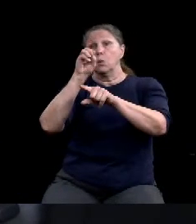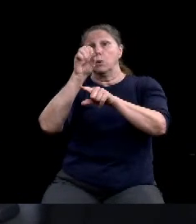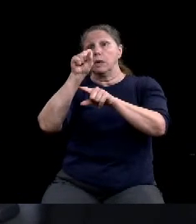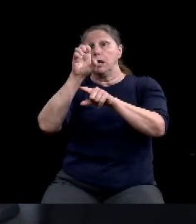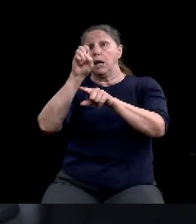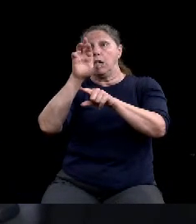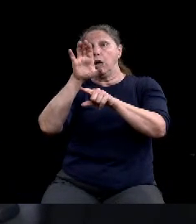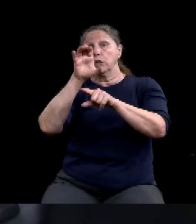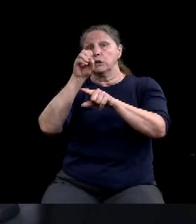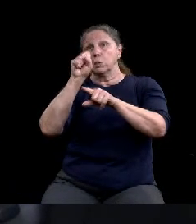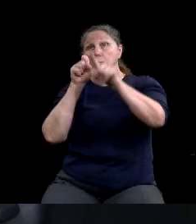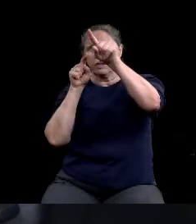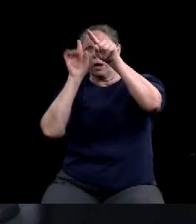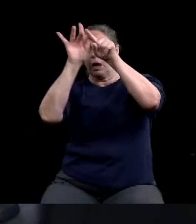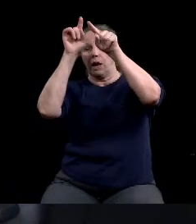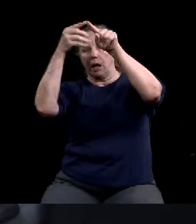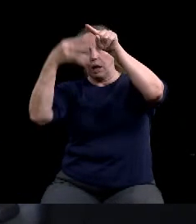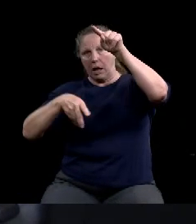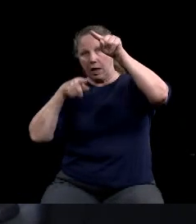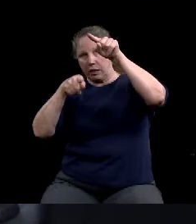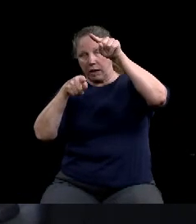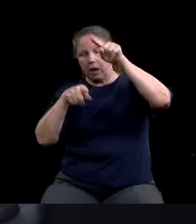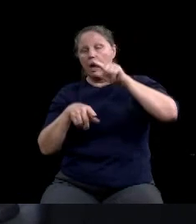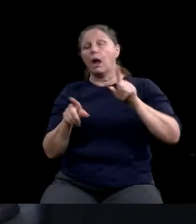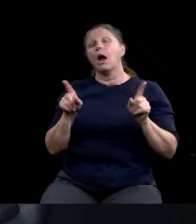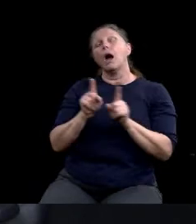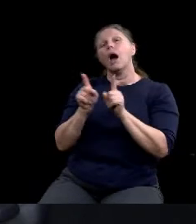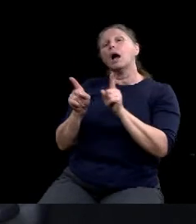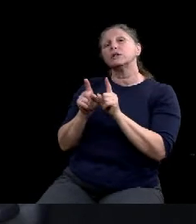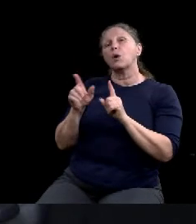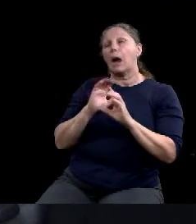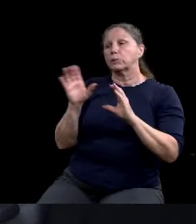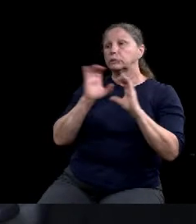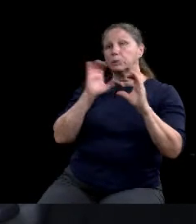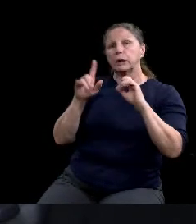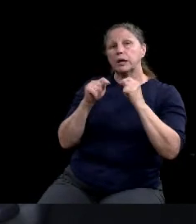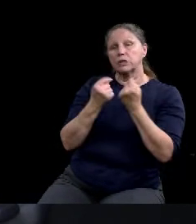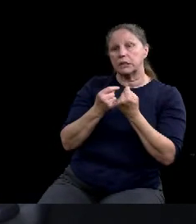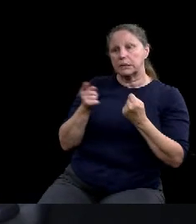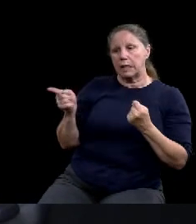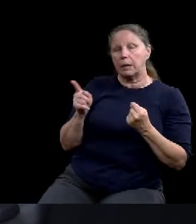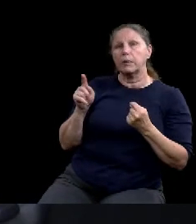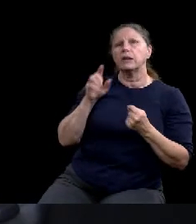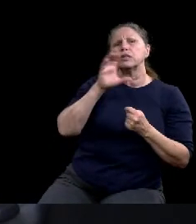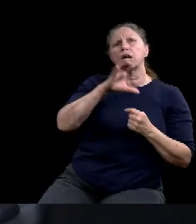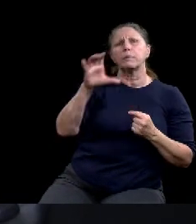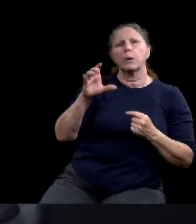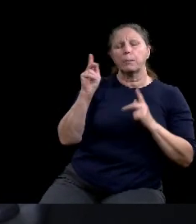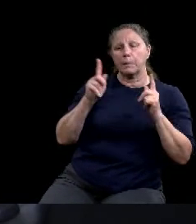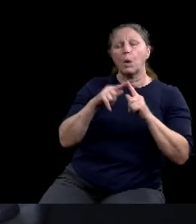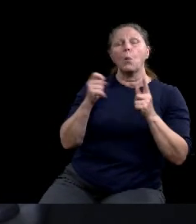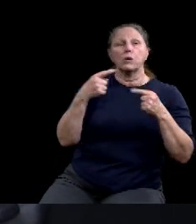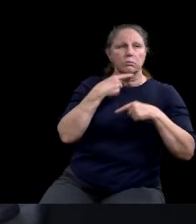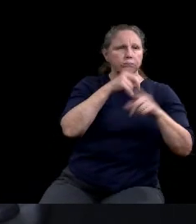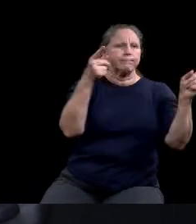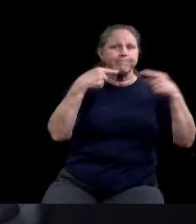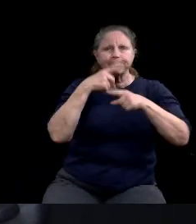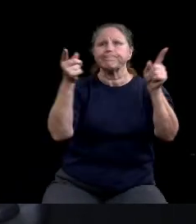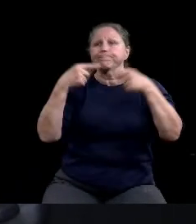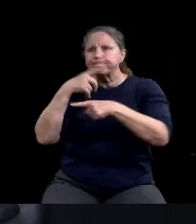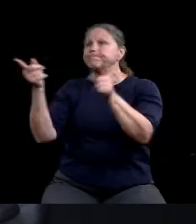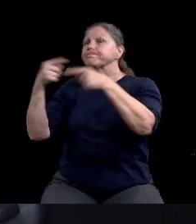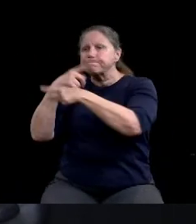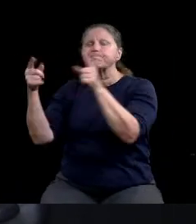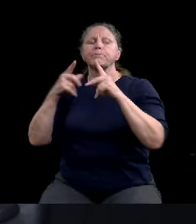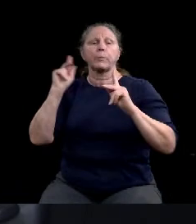as well as our chamber partners are looking to, um, communicate more broadly, uh, to their businesses, um,